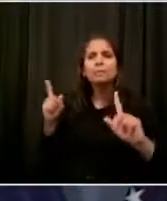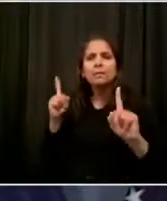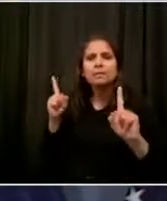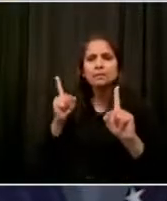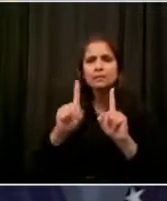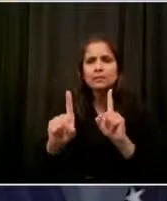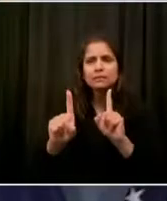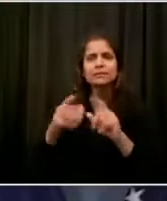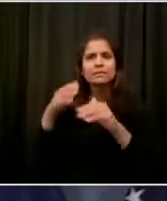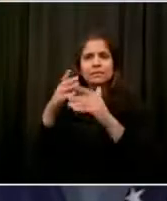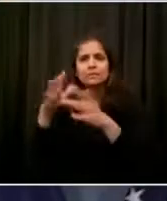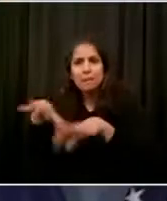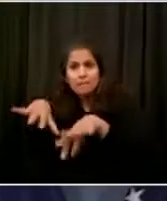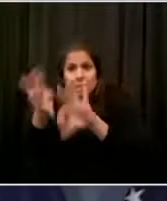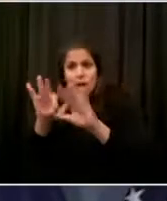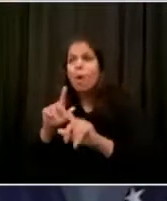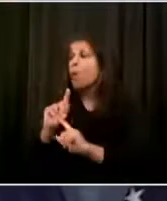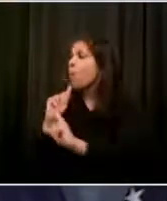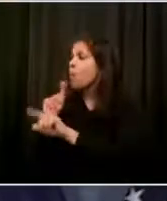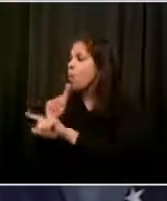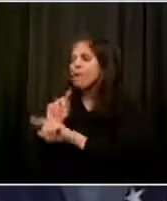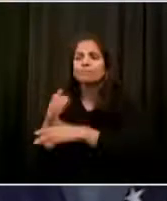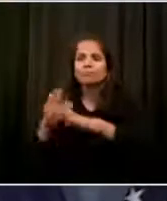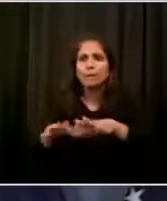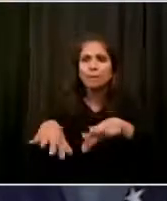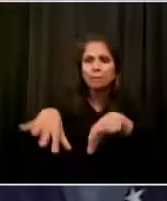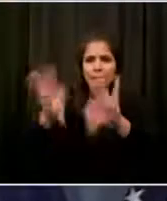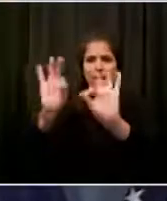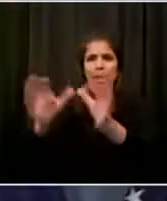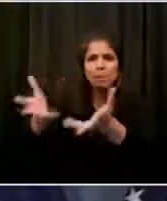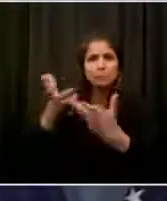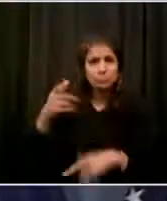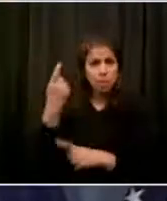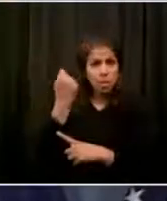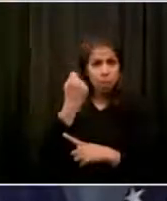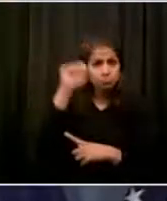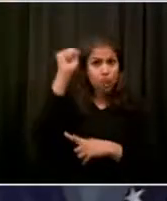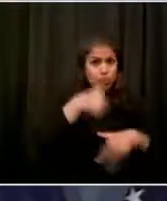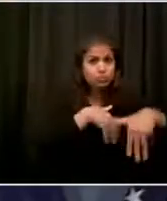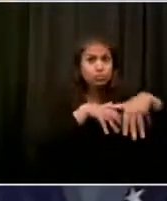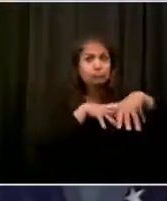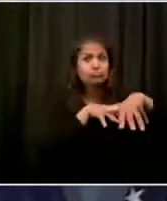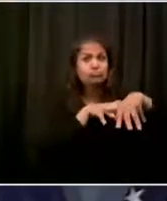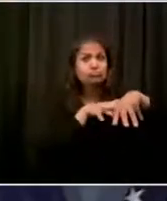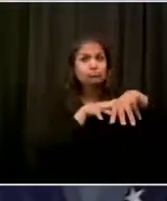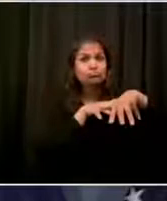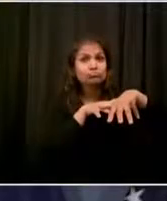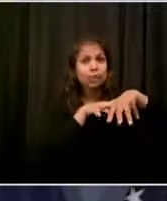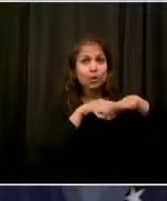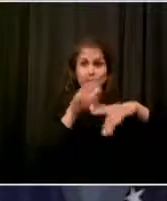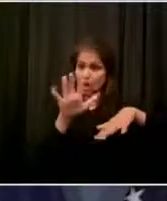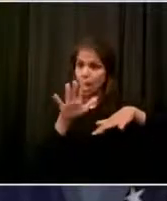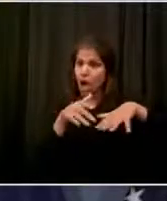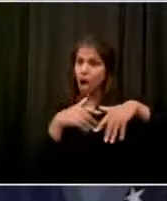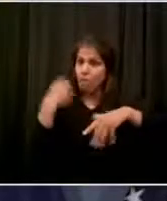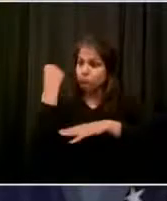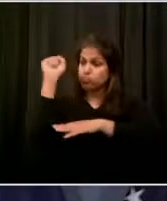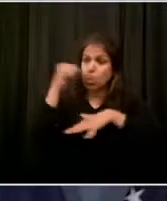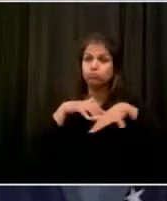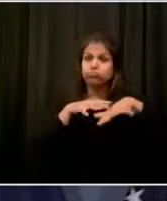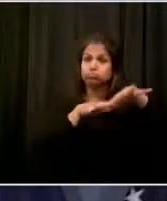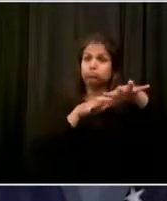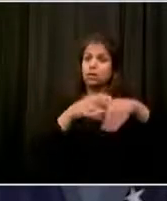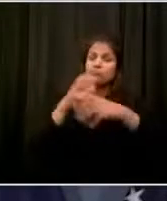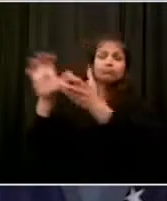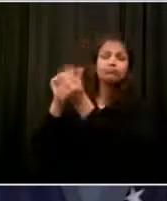stop them from moving forward. And generally the word I've gotten from folks in the business community is I understand that we saw like a perfect storm over those